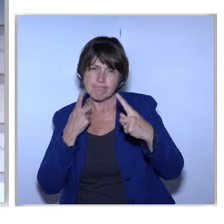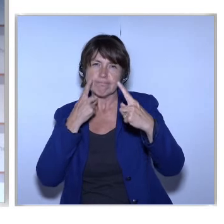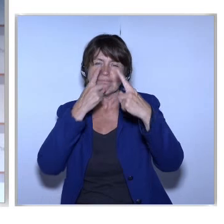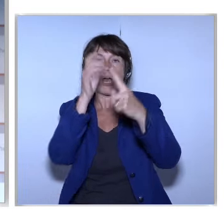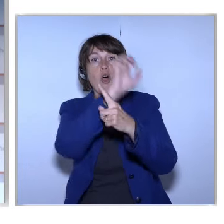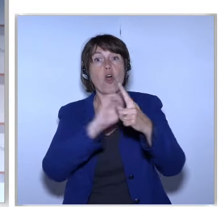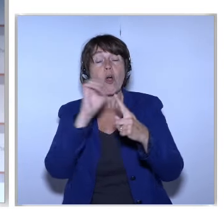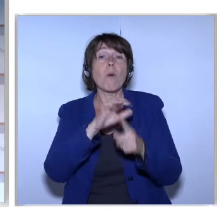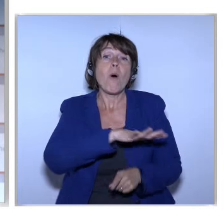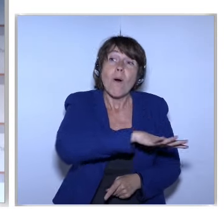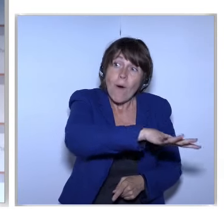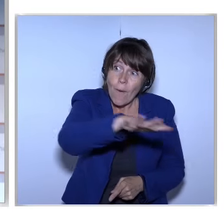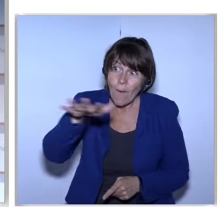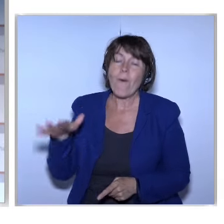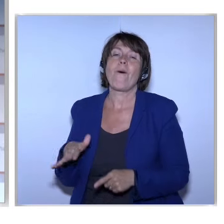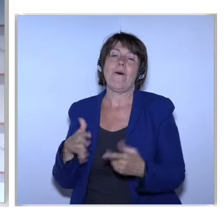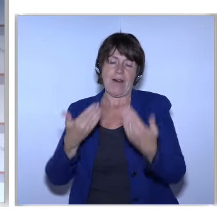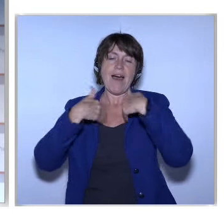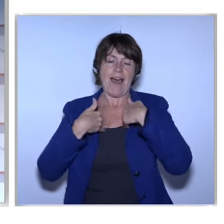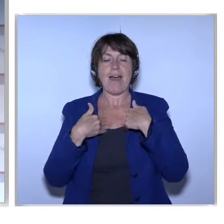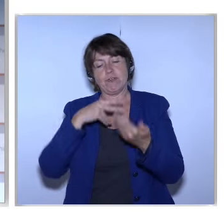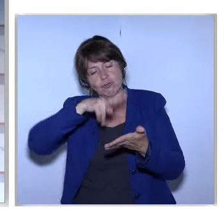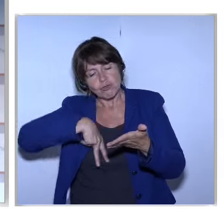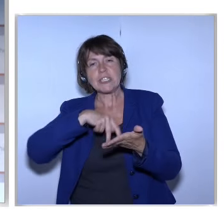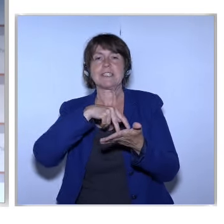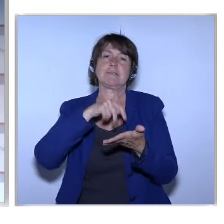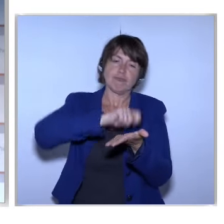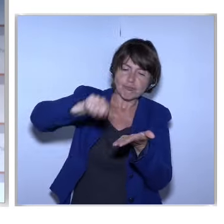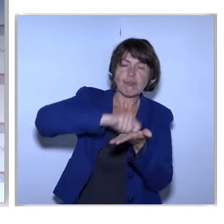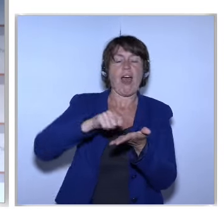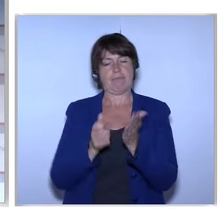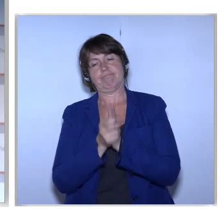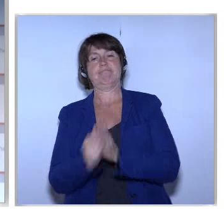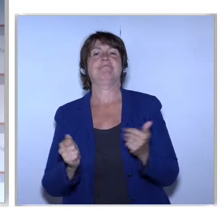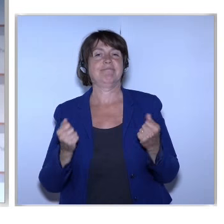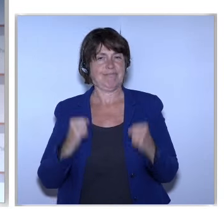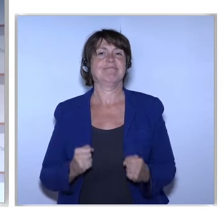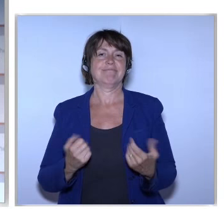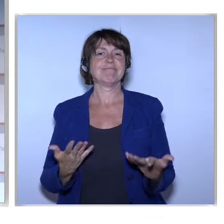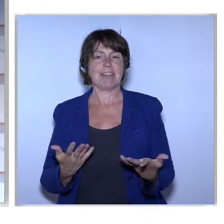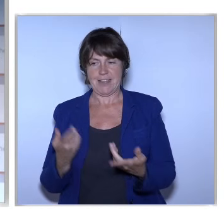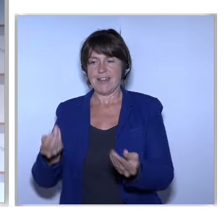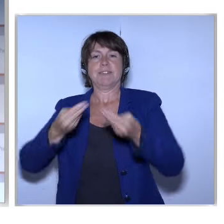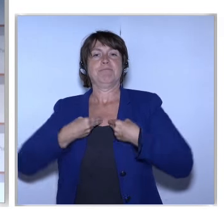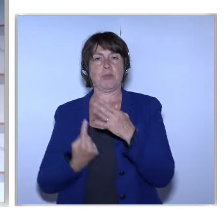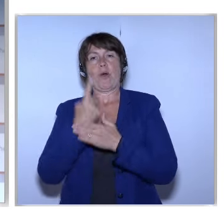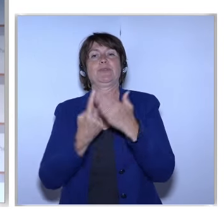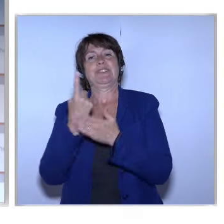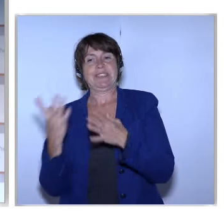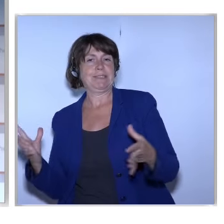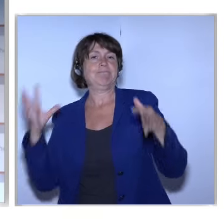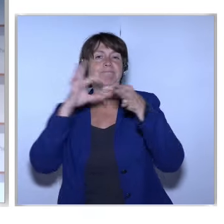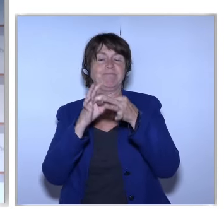Has The Basic Reading And Writing Skills They Need To Have Fully Access To The Opportunities Of The Digital Single Market